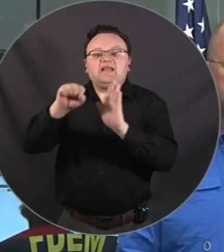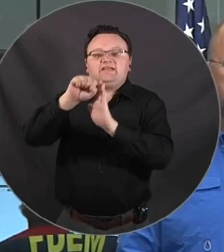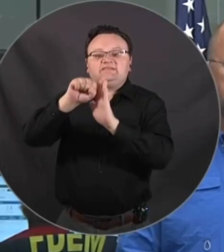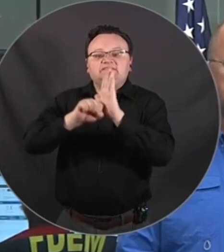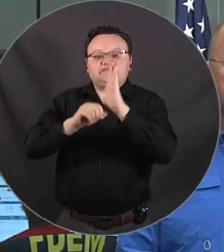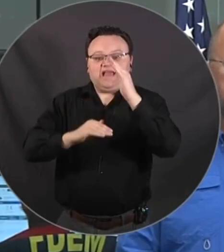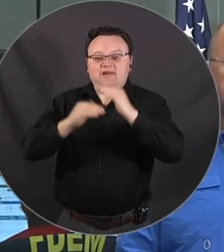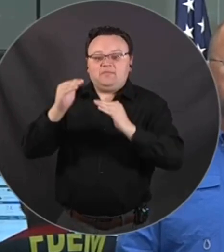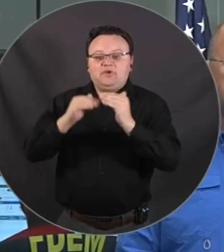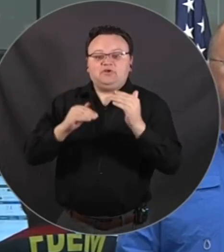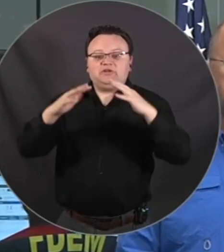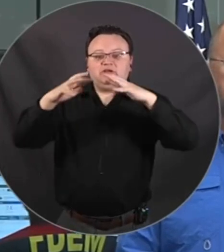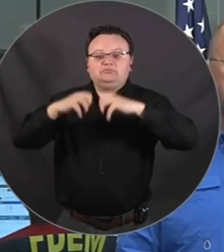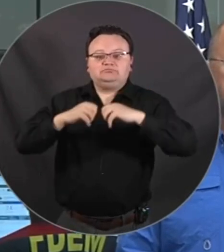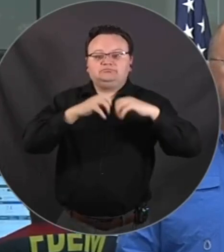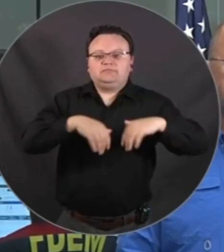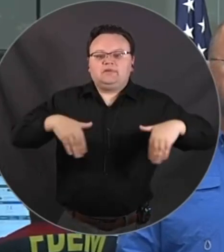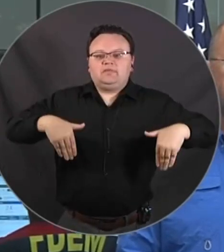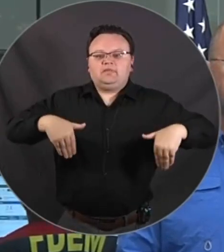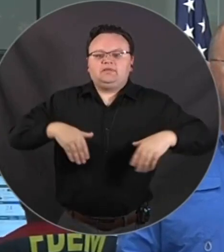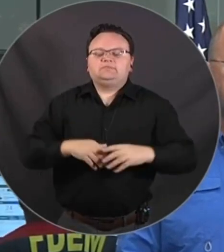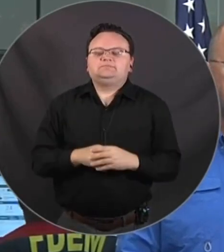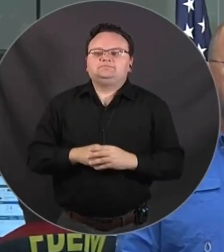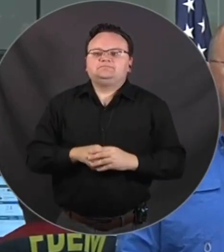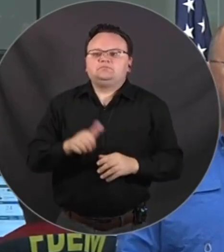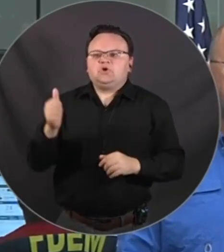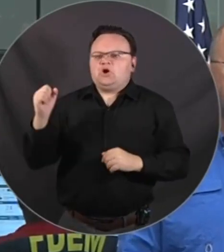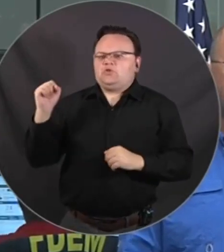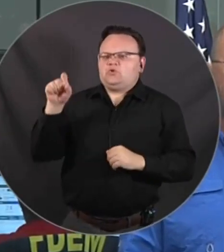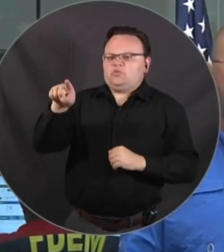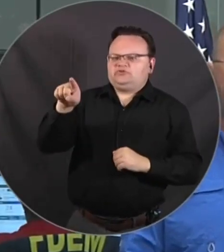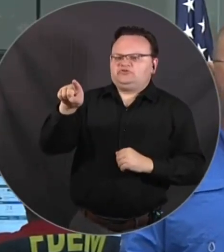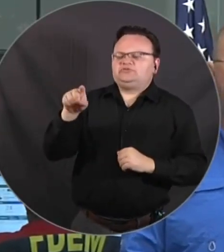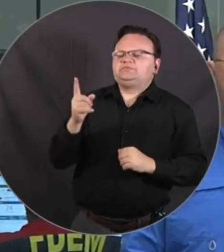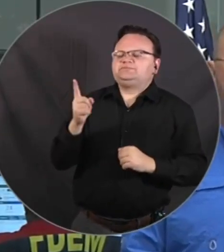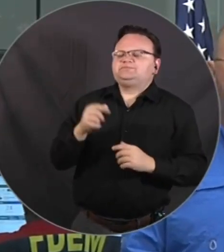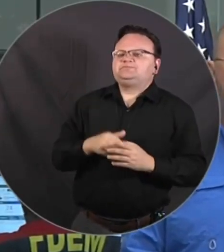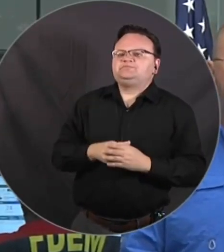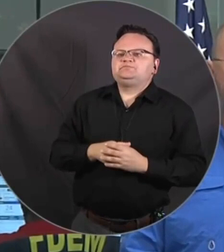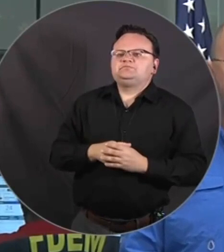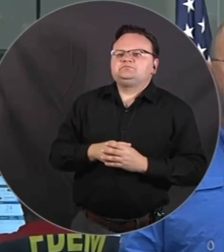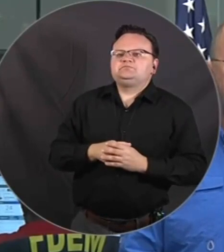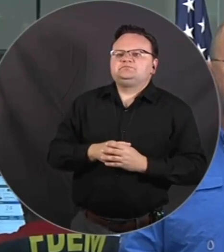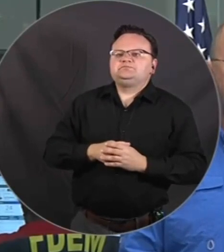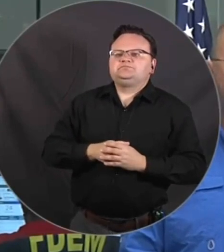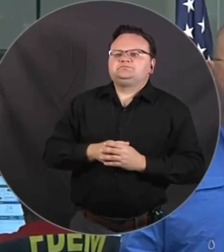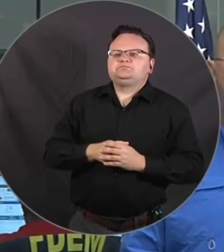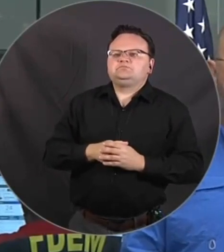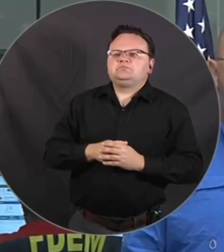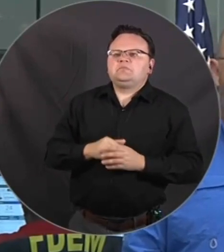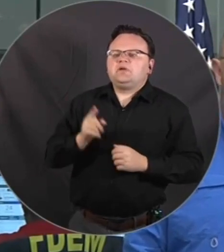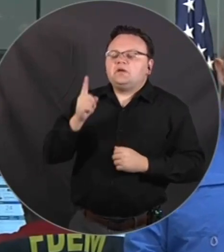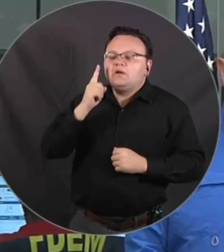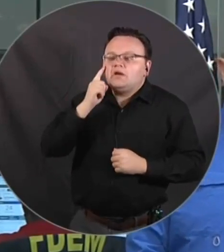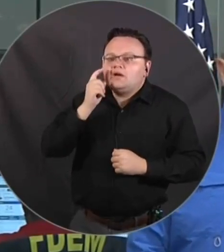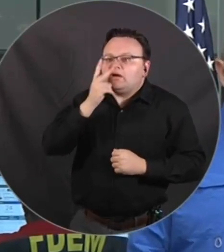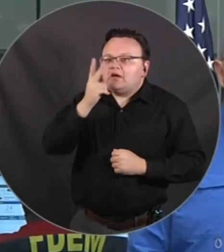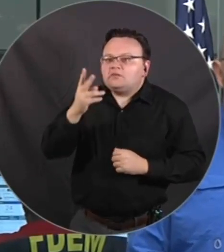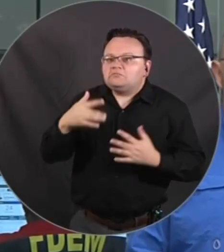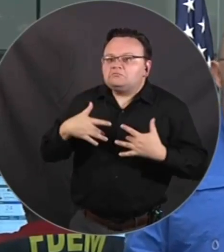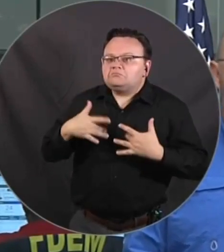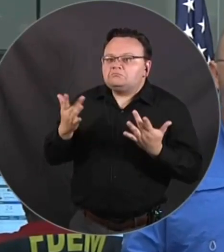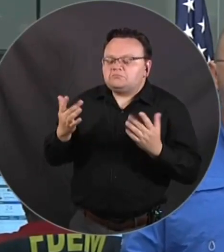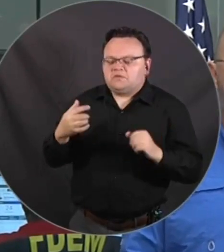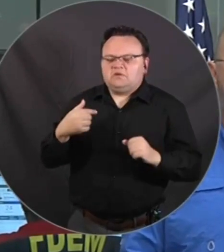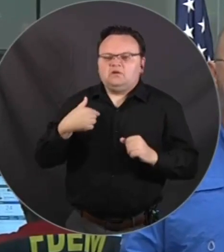the damage that you saw yesterday and compare that to hurricane Ian last year. Well what I saw was just a lot I mean there's a massive amount